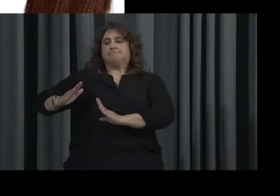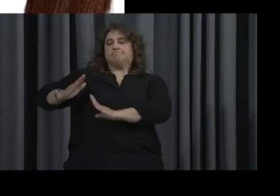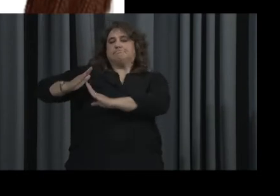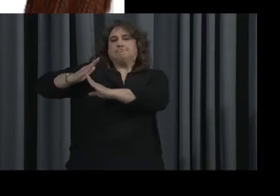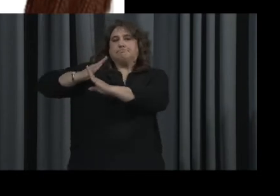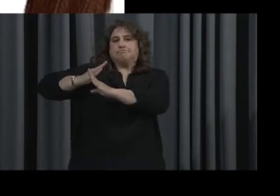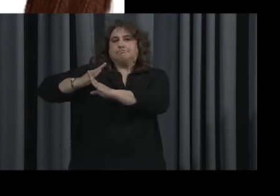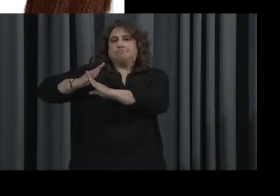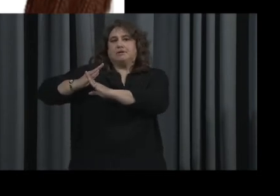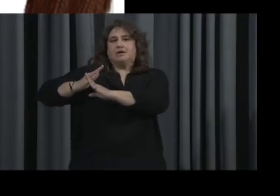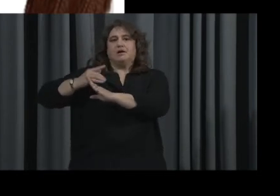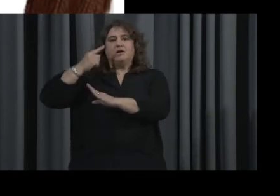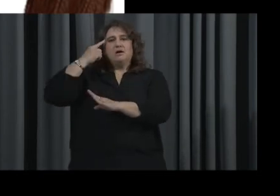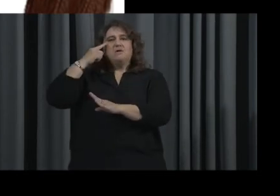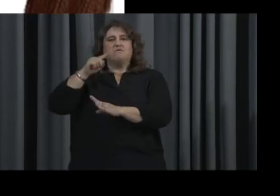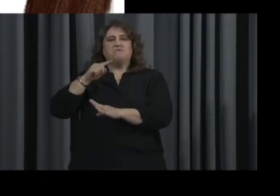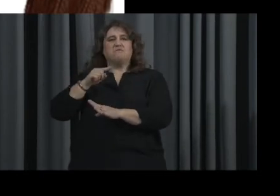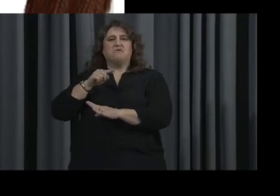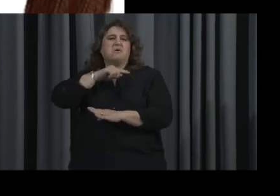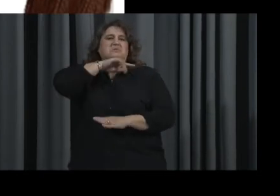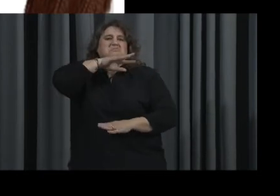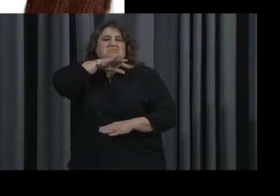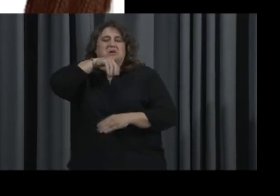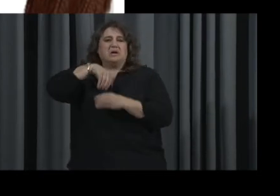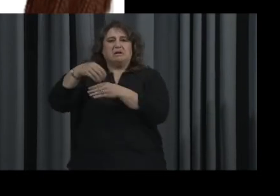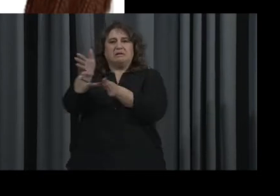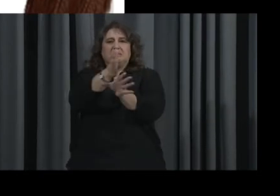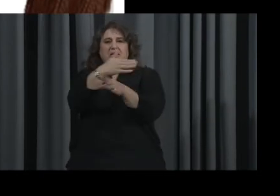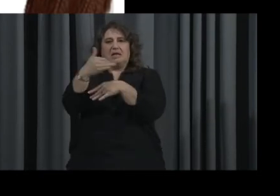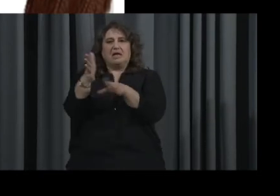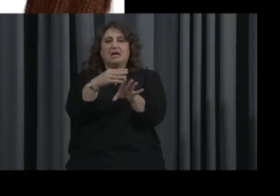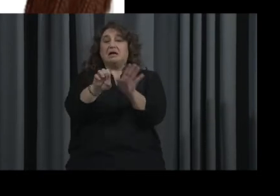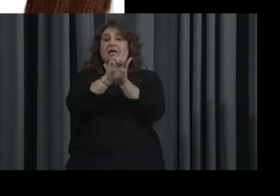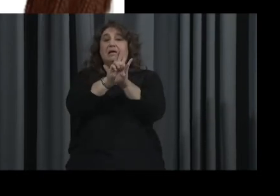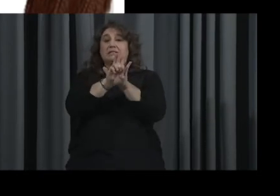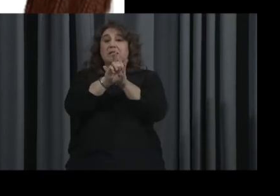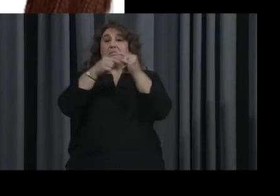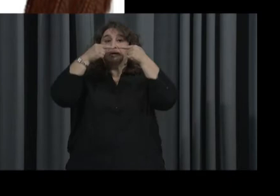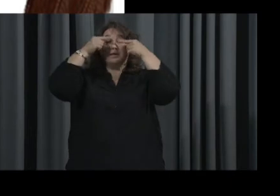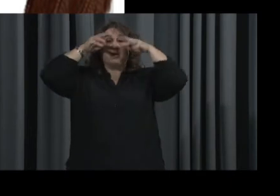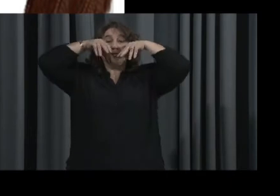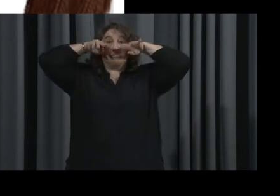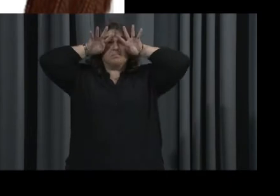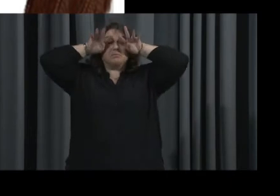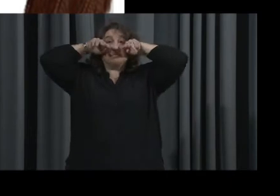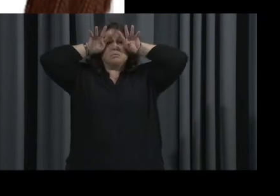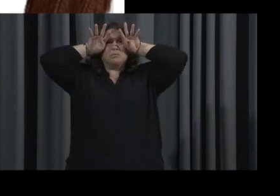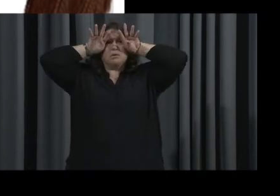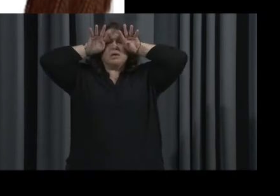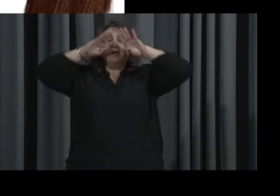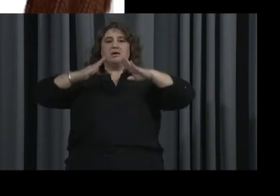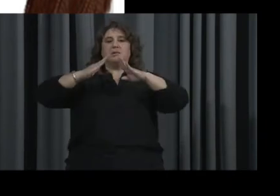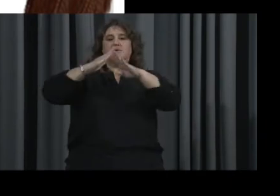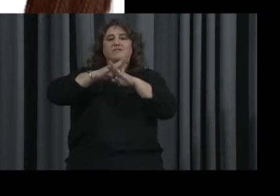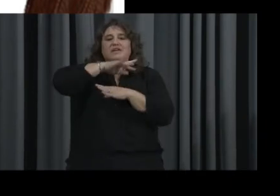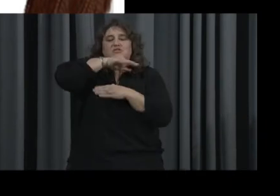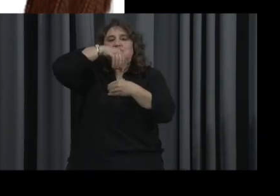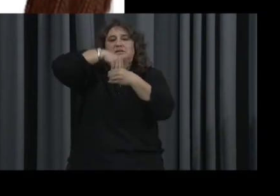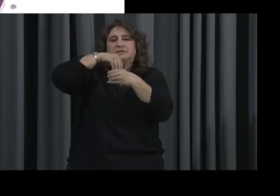against certain particles in the air, so our eyelashes help to keep things from getting into our eyes.